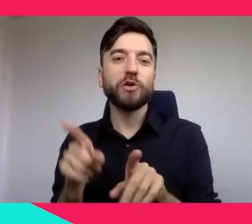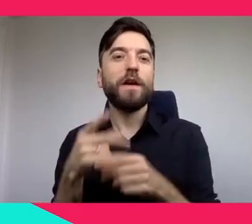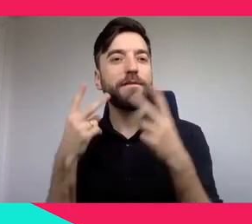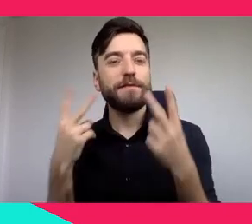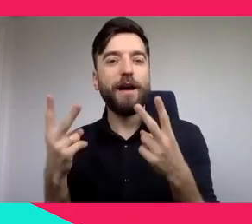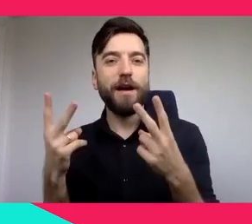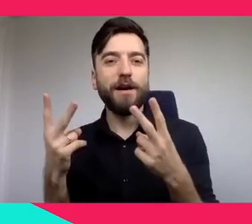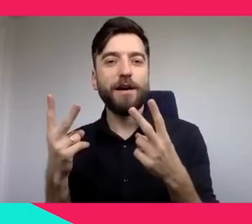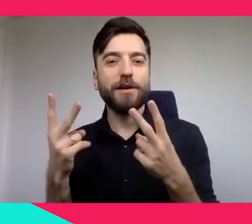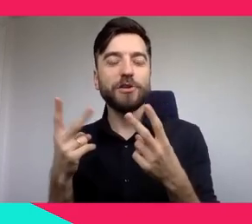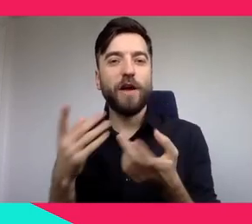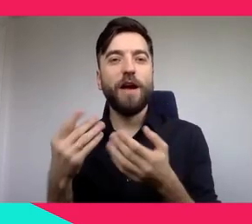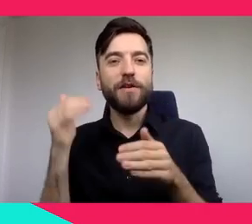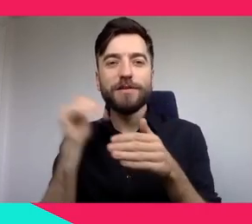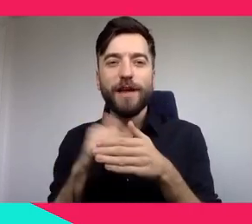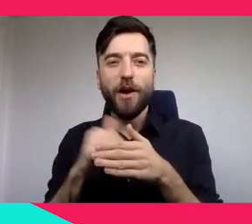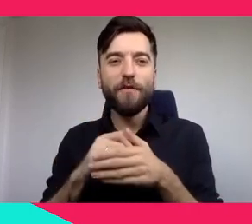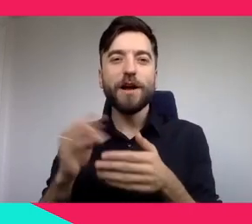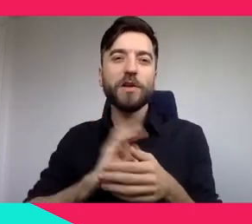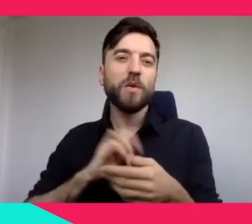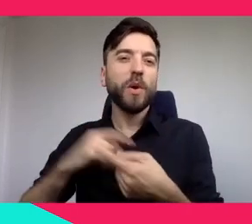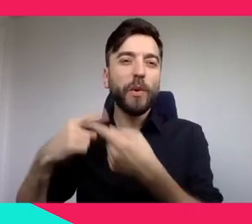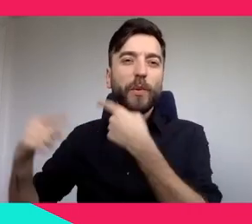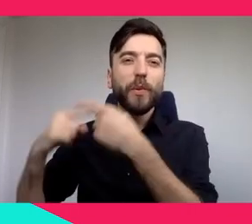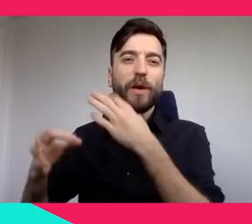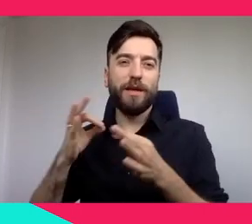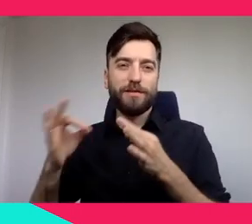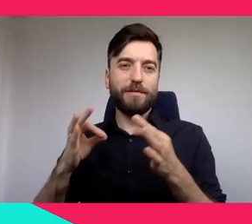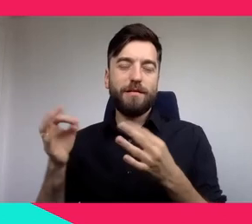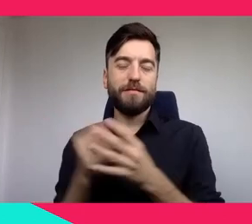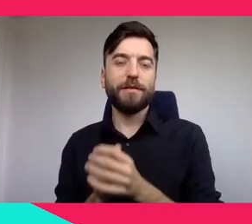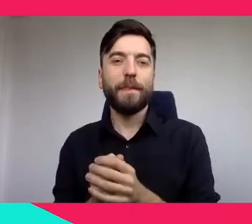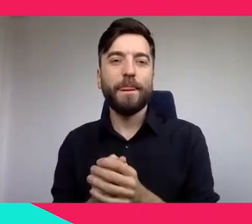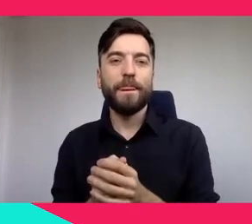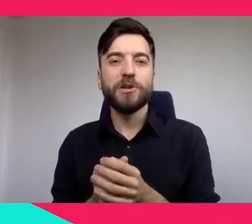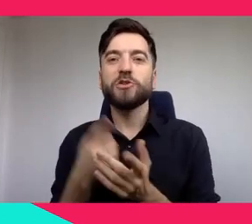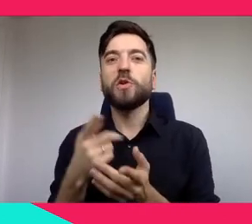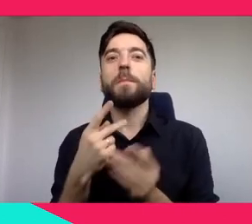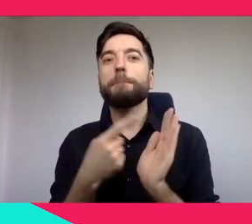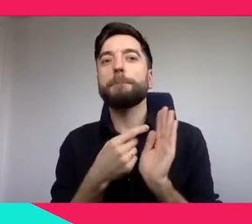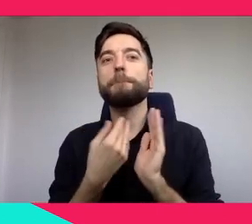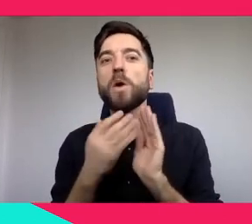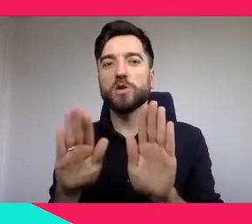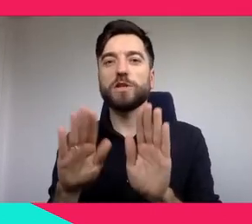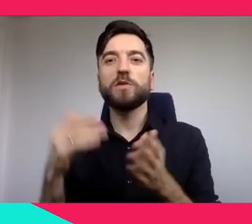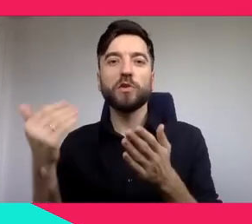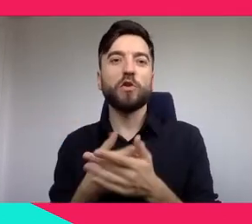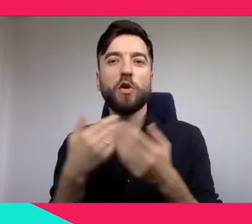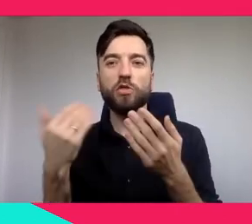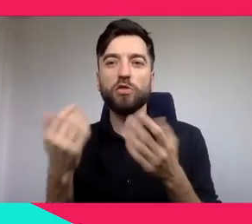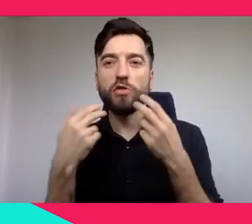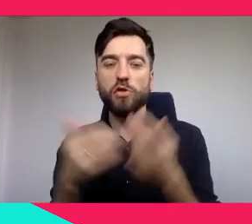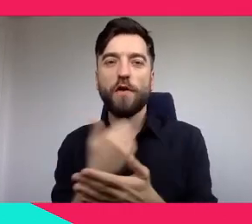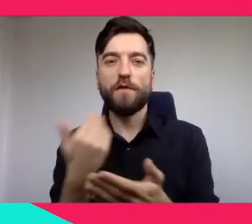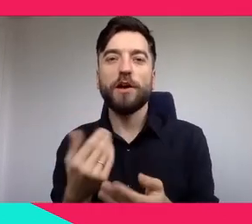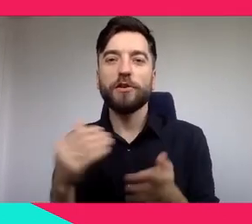a very original and unique educational experience with our